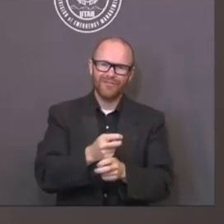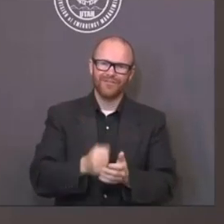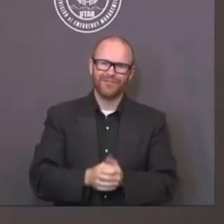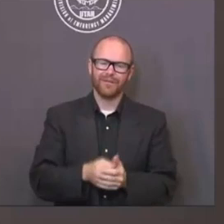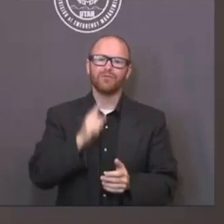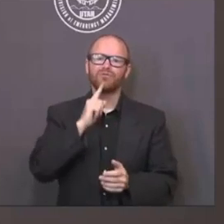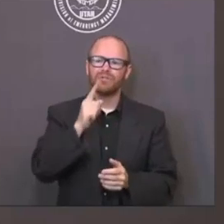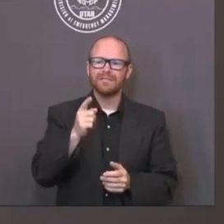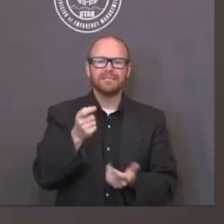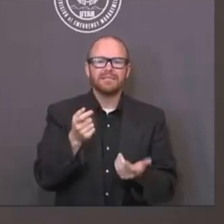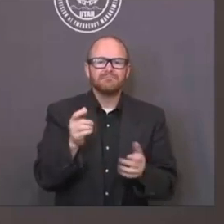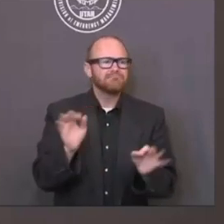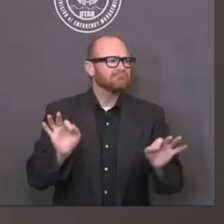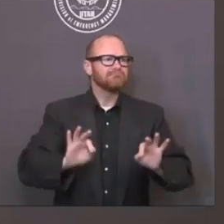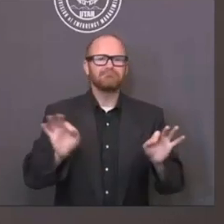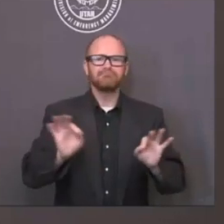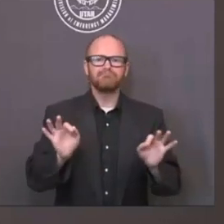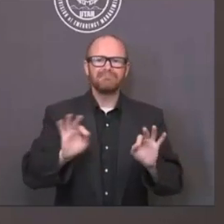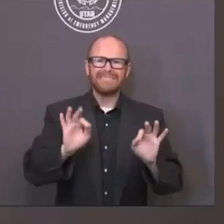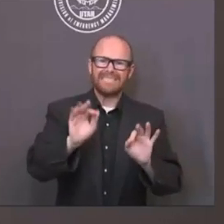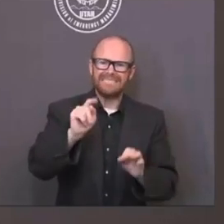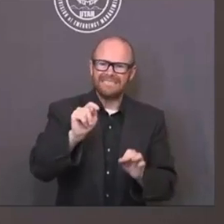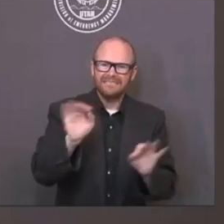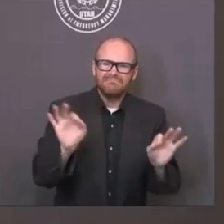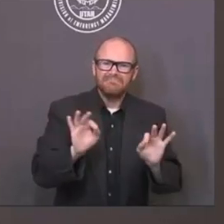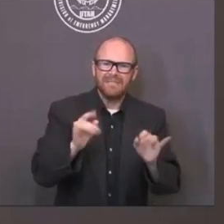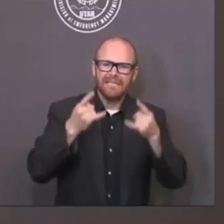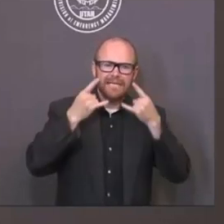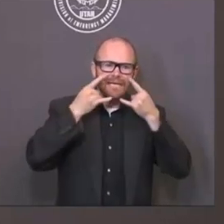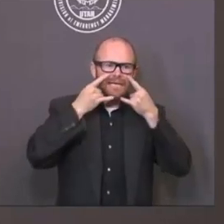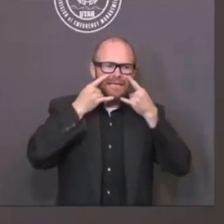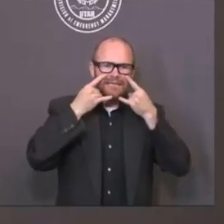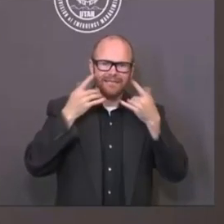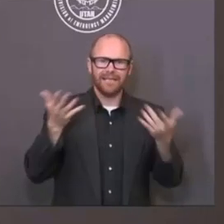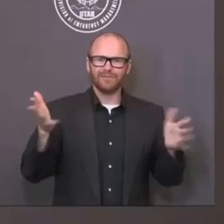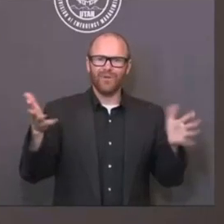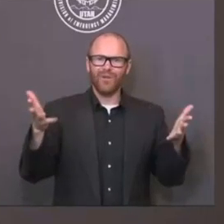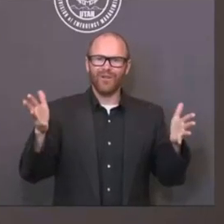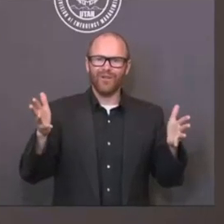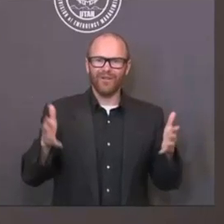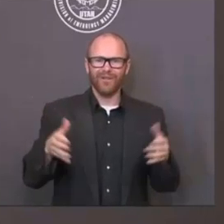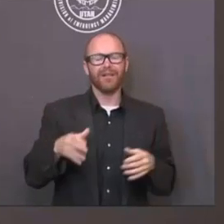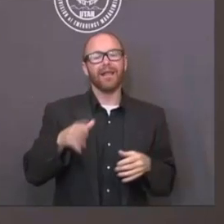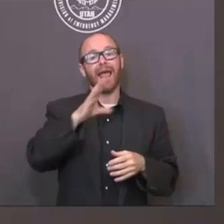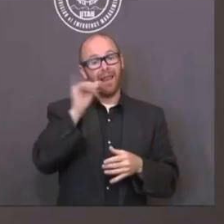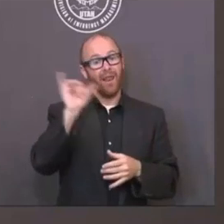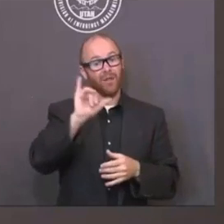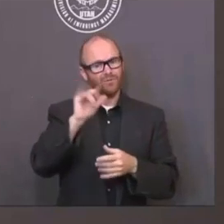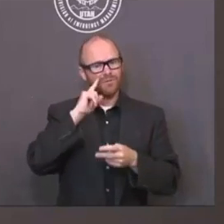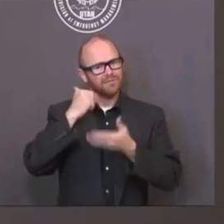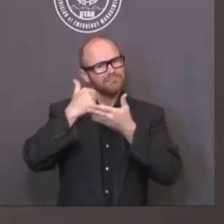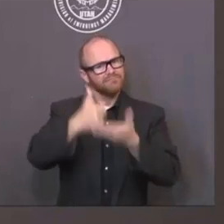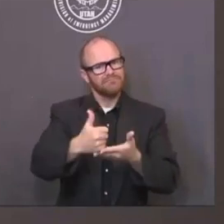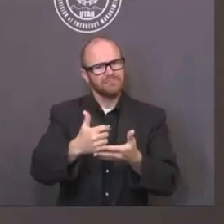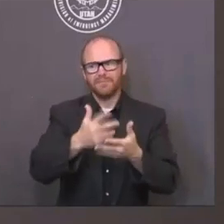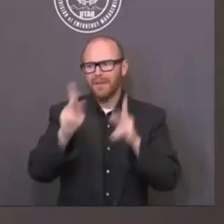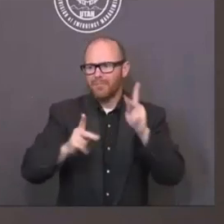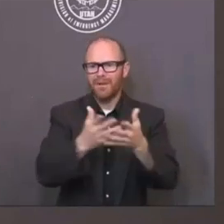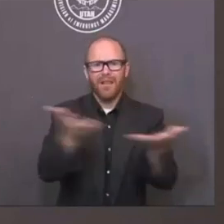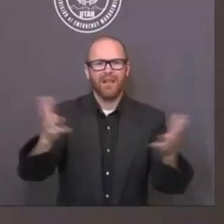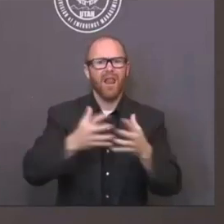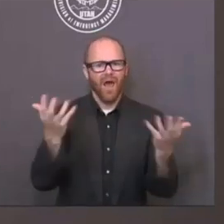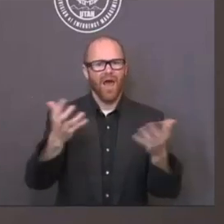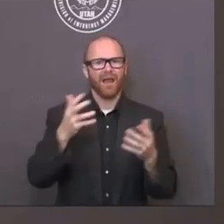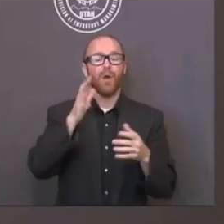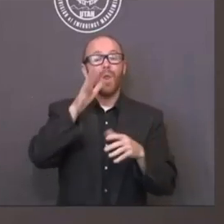probably the least inconvenient thing we could ask you to do on such a difficult situation. It certainly is cost effective and the most effective way